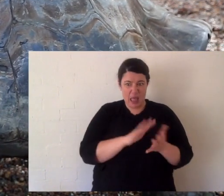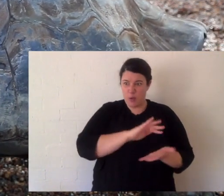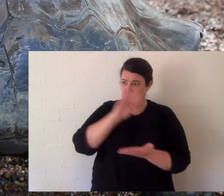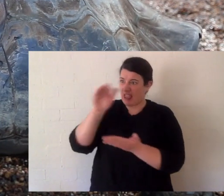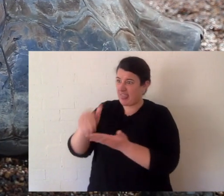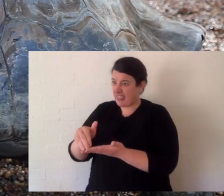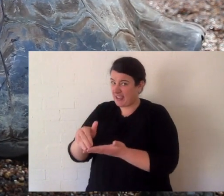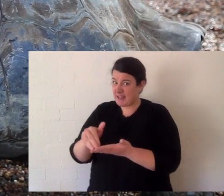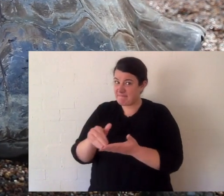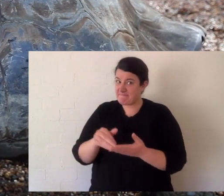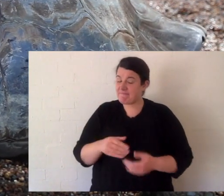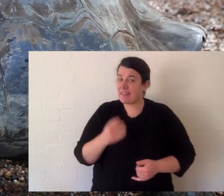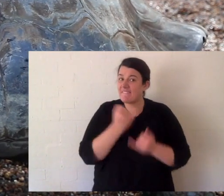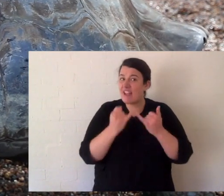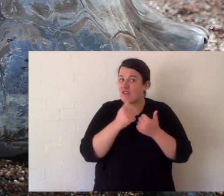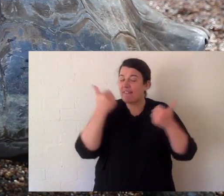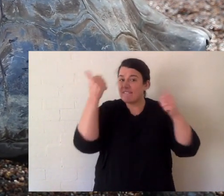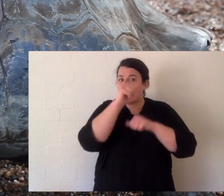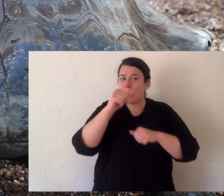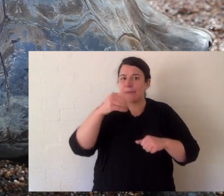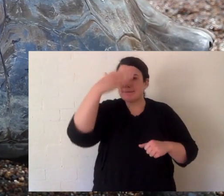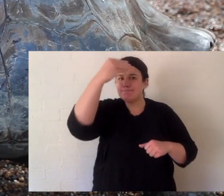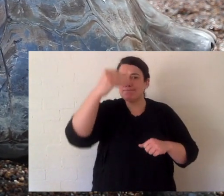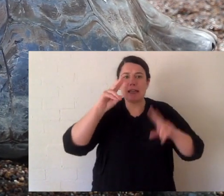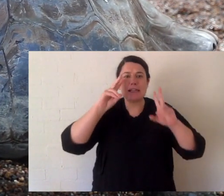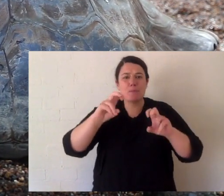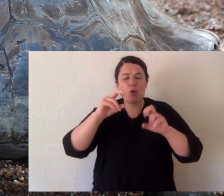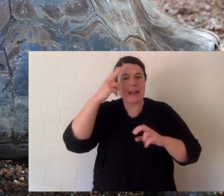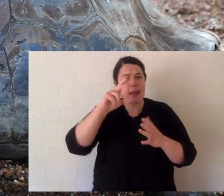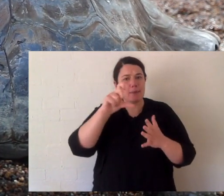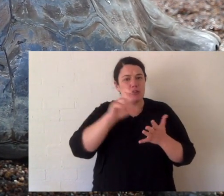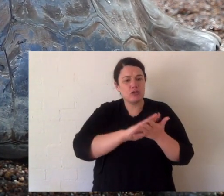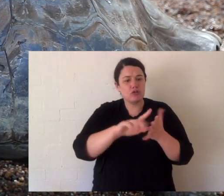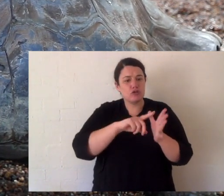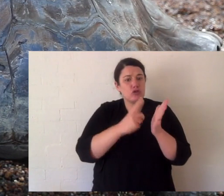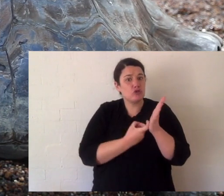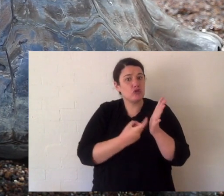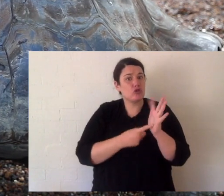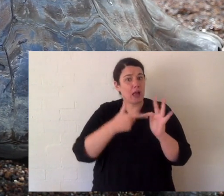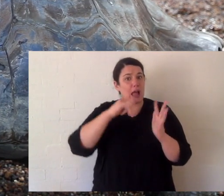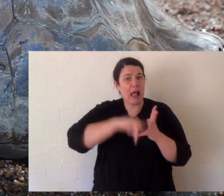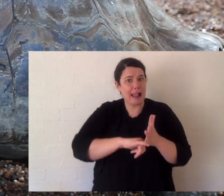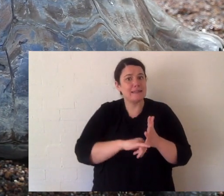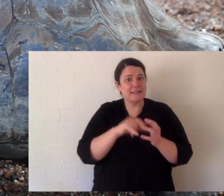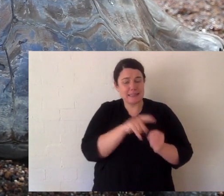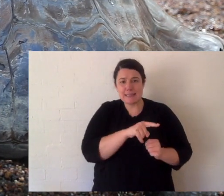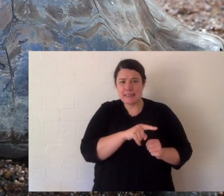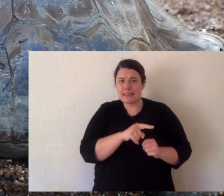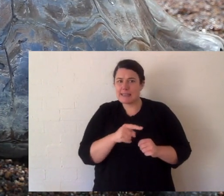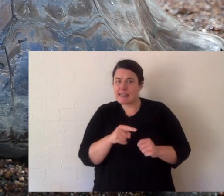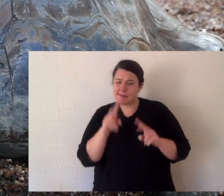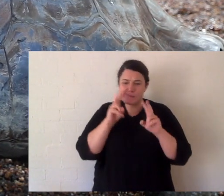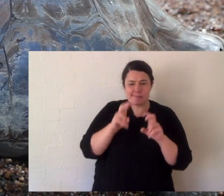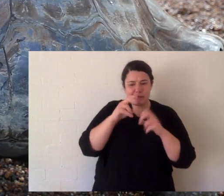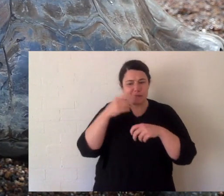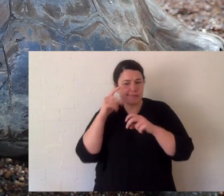today. There was a very famous explorer and naturalist. His first name was Charles. He was the first one to really work